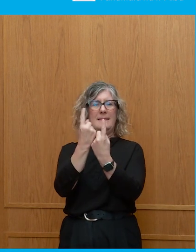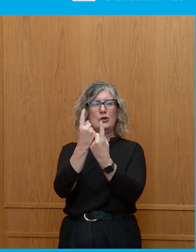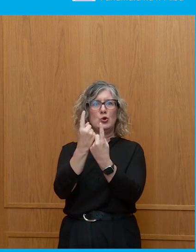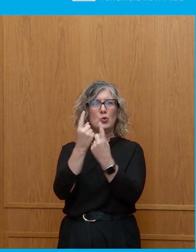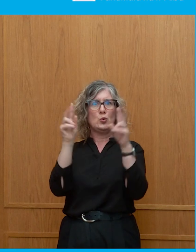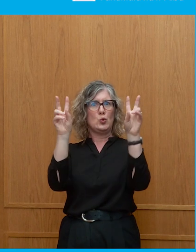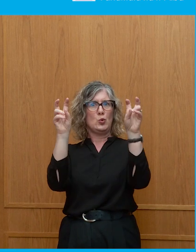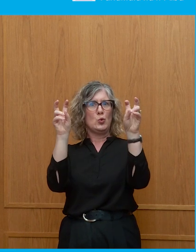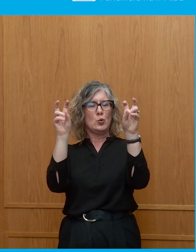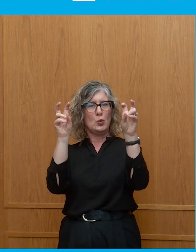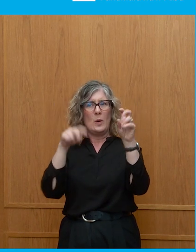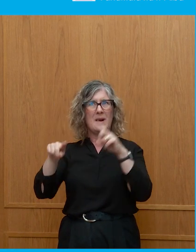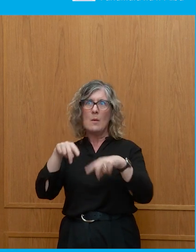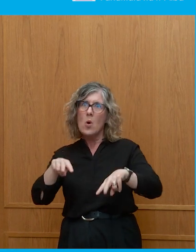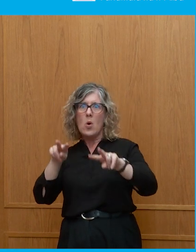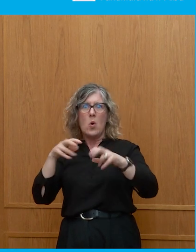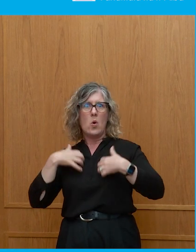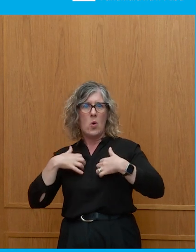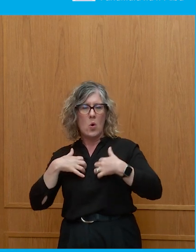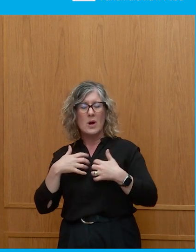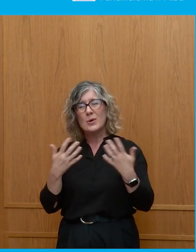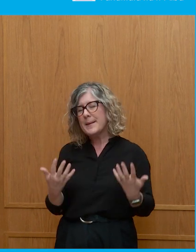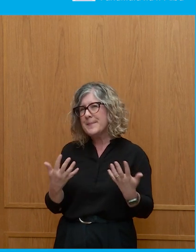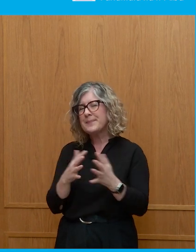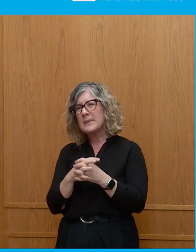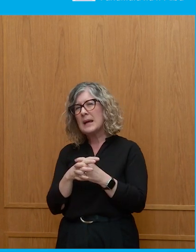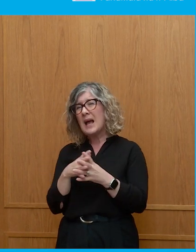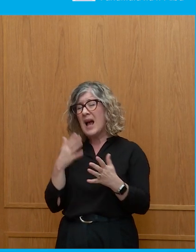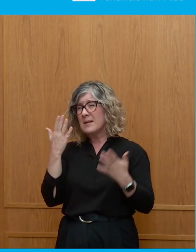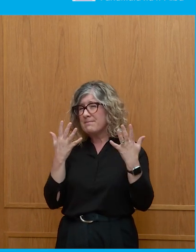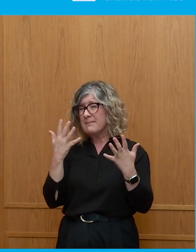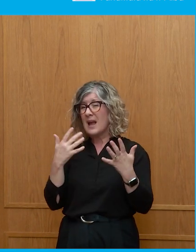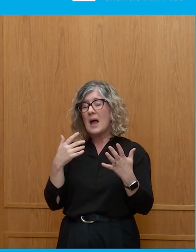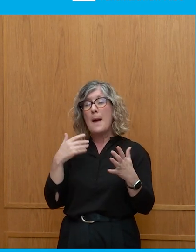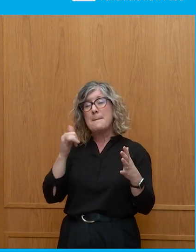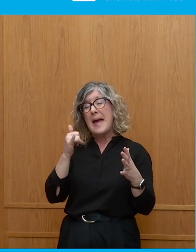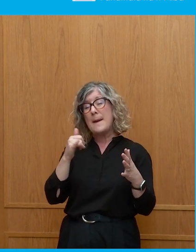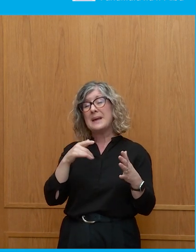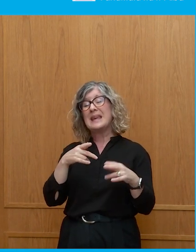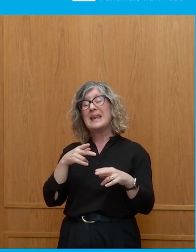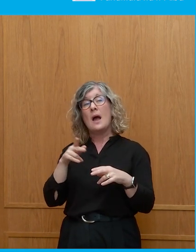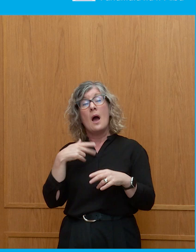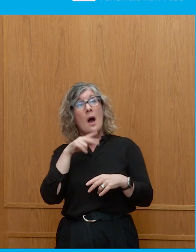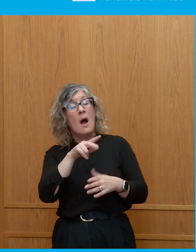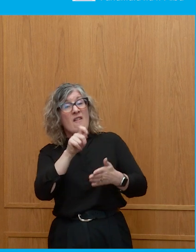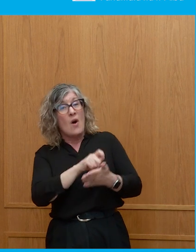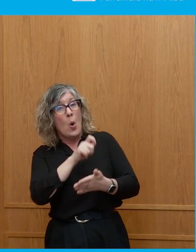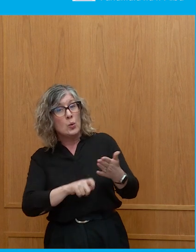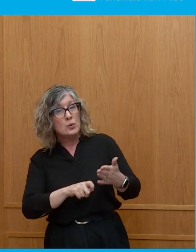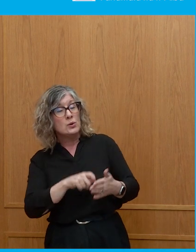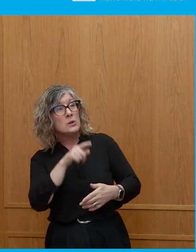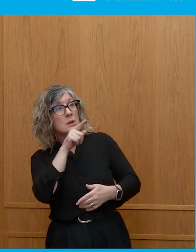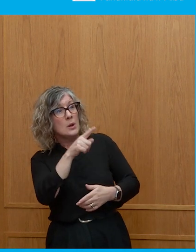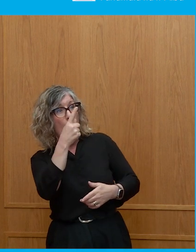idea of subscribing to a basket of policy issues under the umbrella of a single